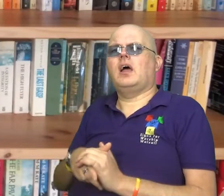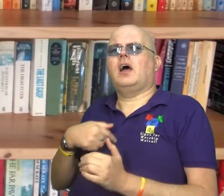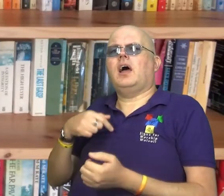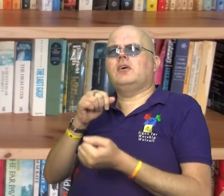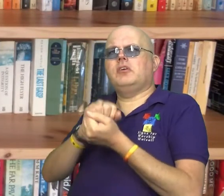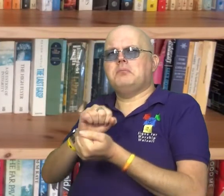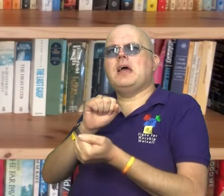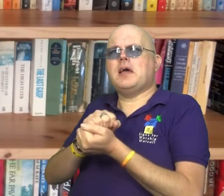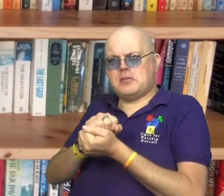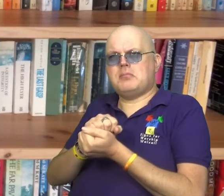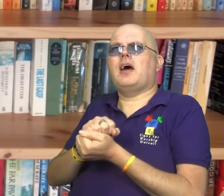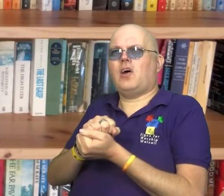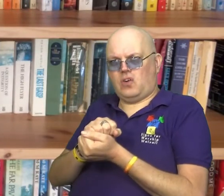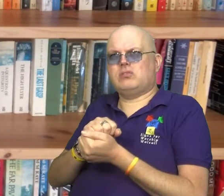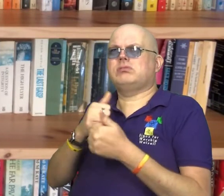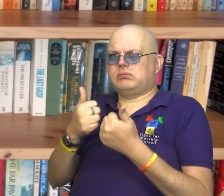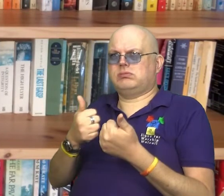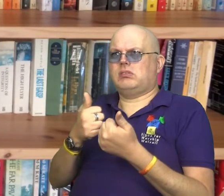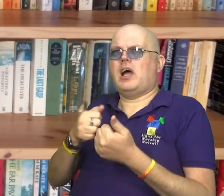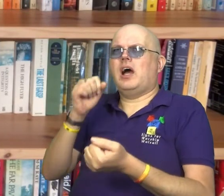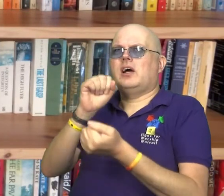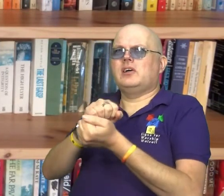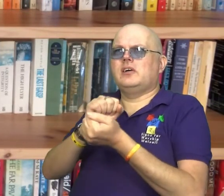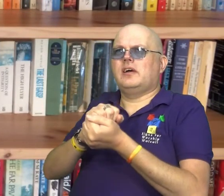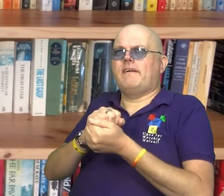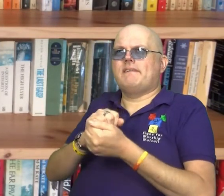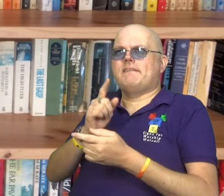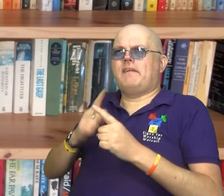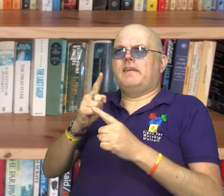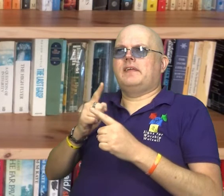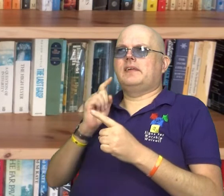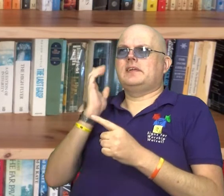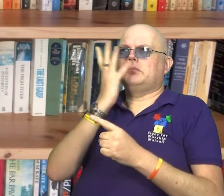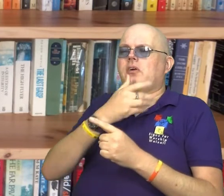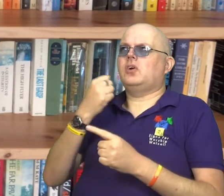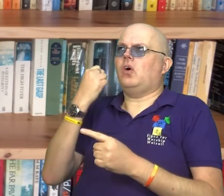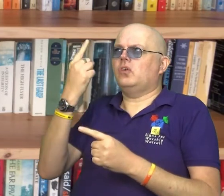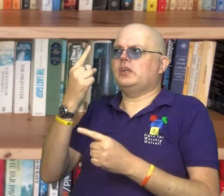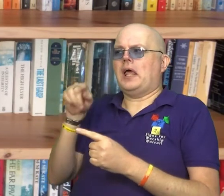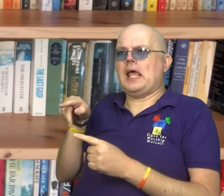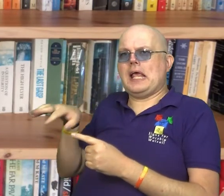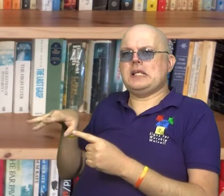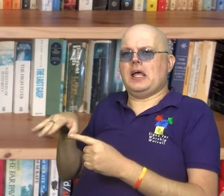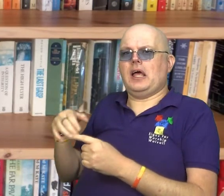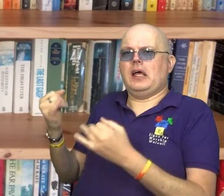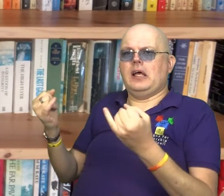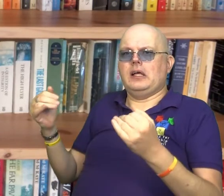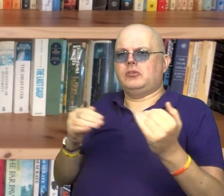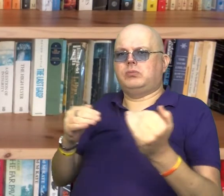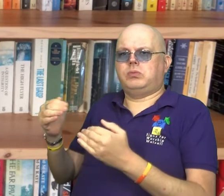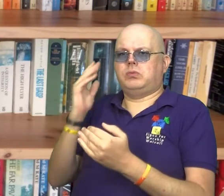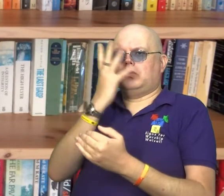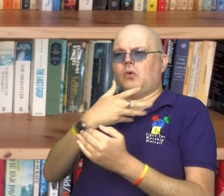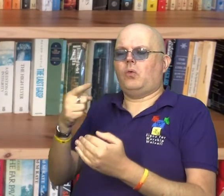I remember this incident very well. I remember the sudden spiritual awareness that a spiritual battle was going on